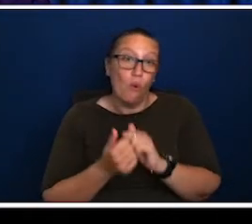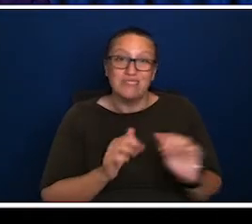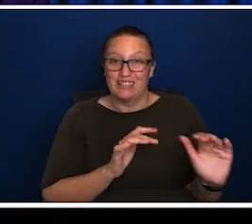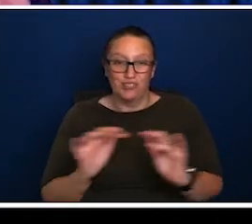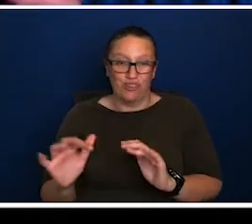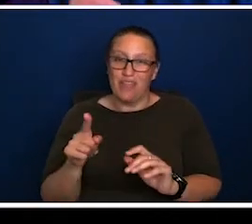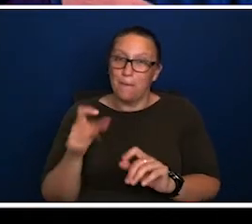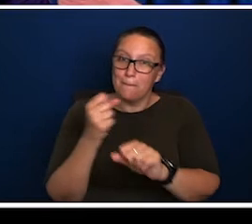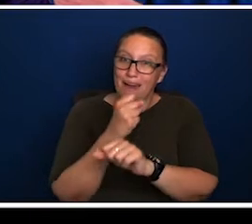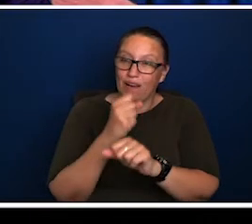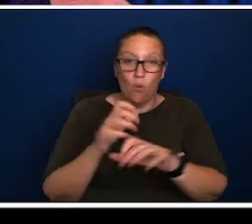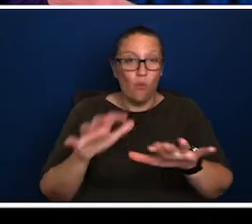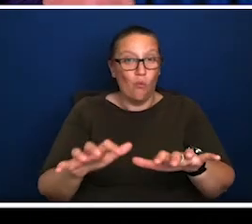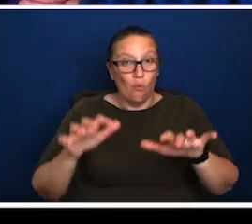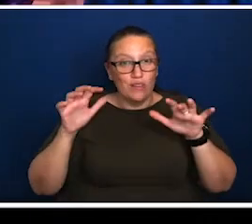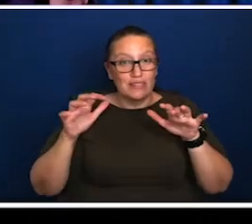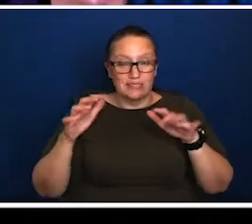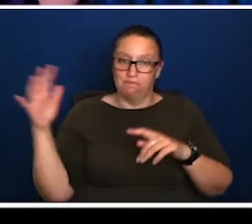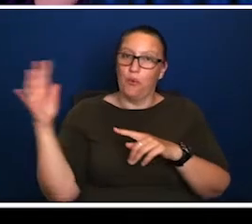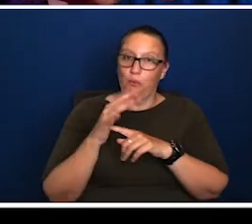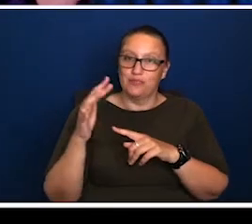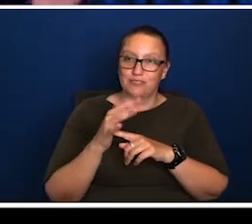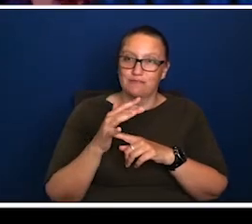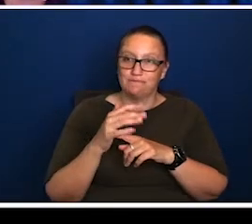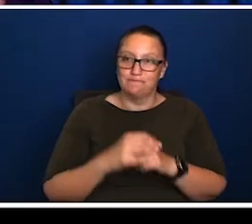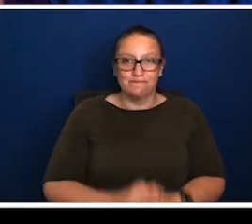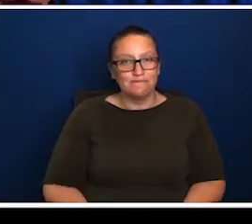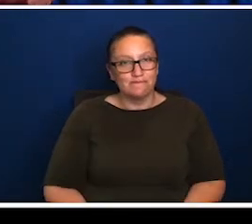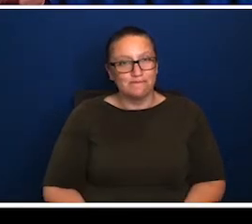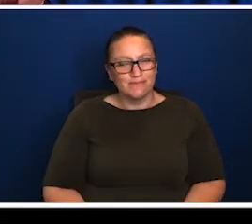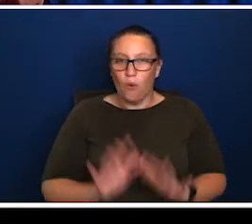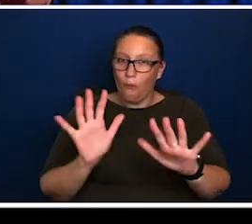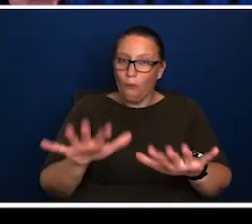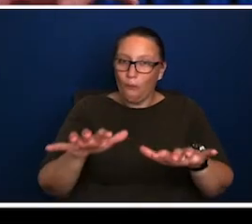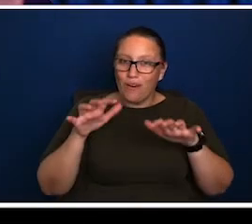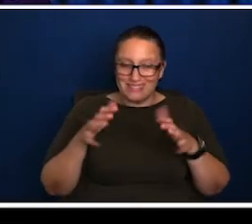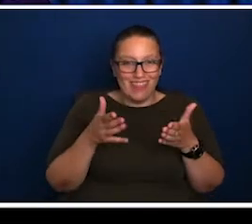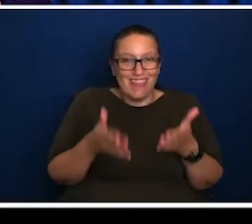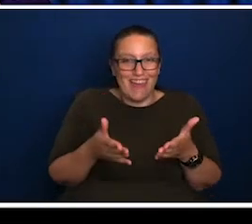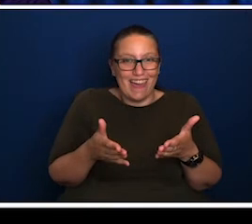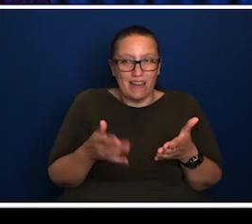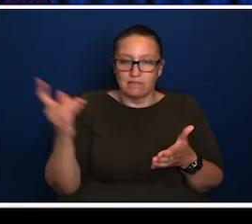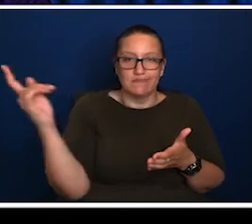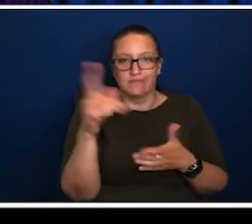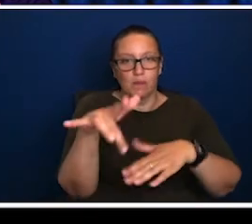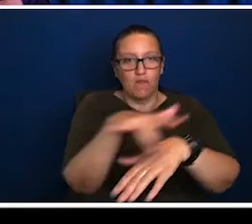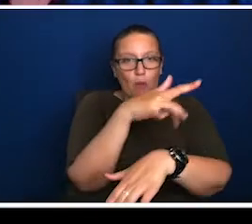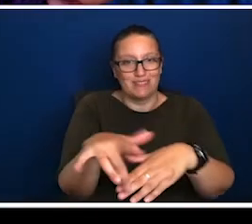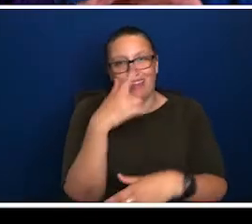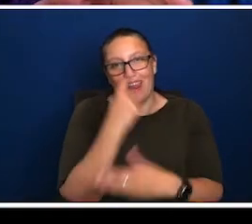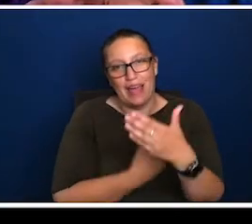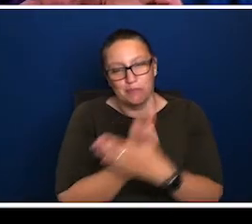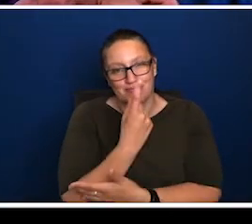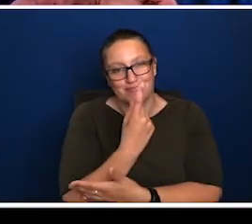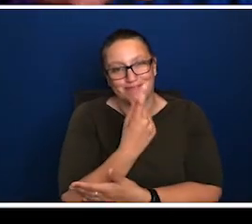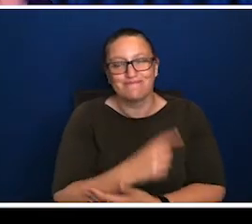That is really the only thing that could happen for sports. It puts audiences back in place. And if you've got audiences back in place, then people can